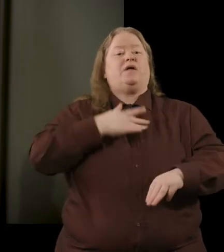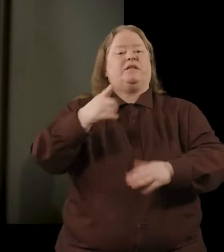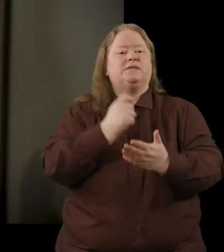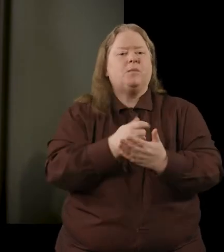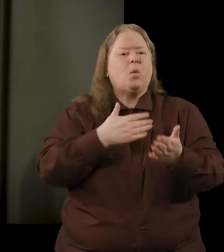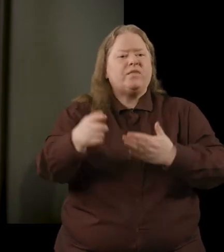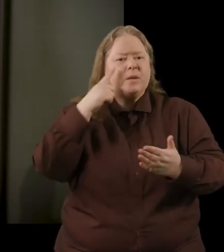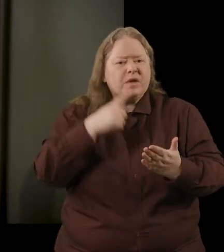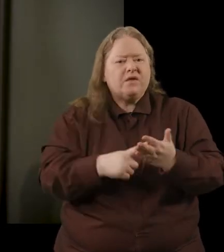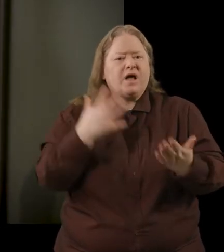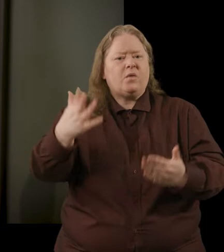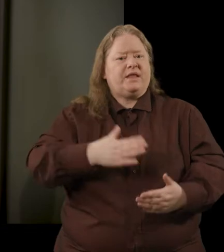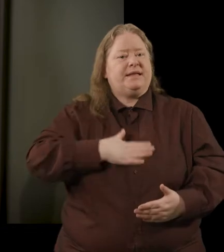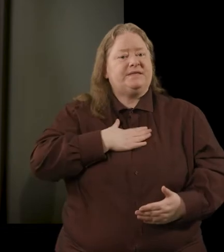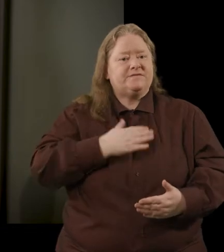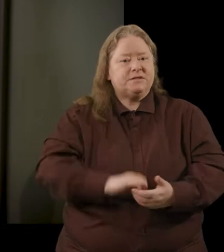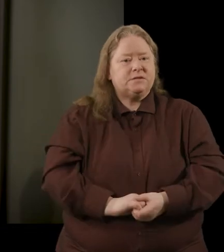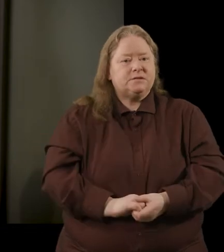what they believed and how they lived.